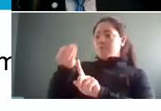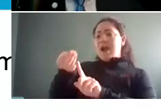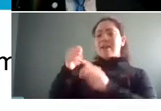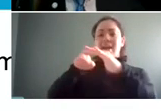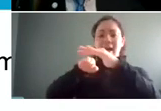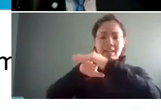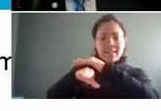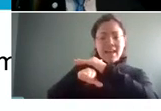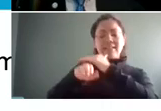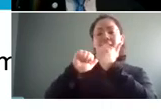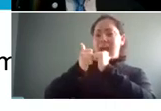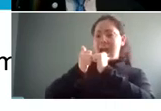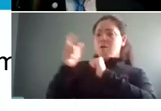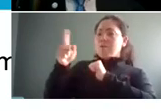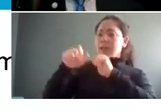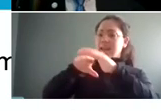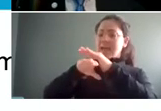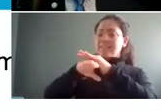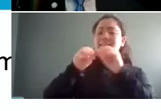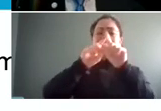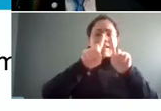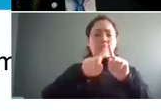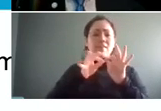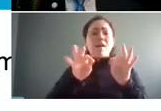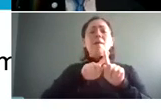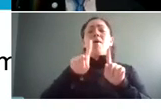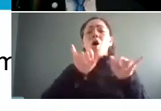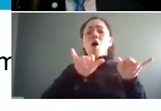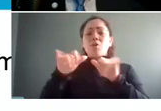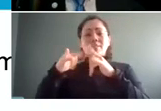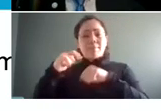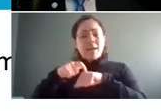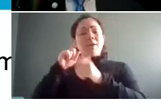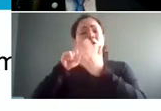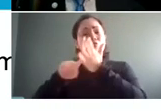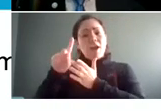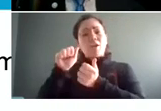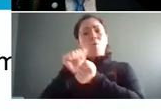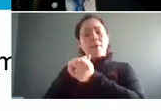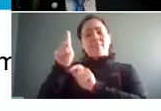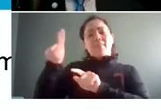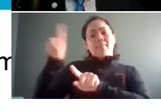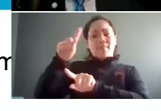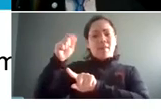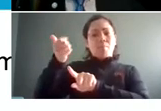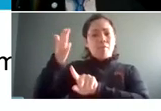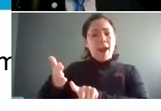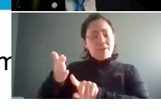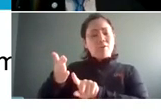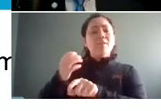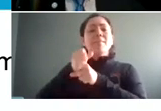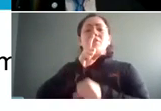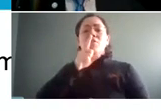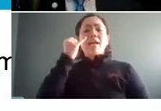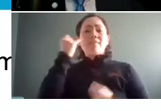in those different languages and also checking with your provider to ensure that if you do have uh some